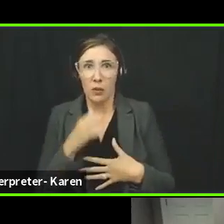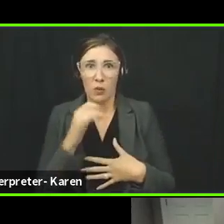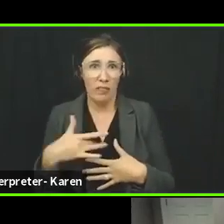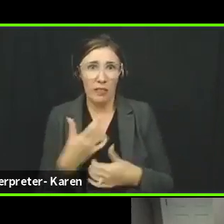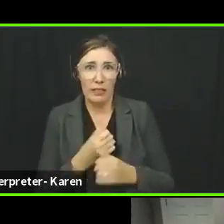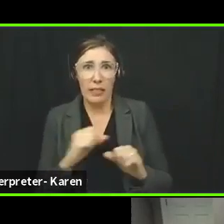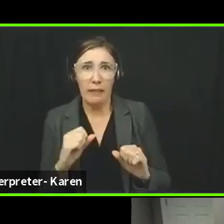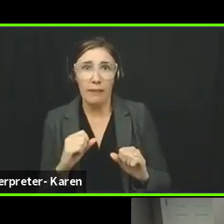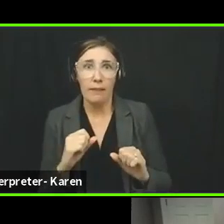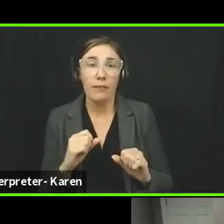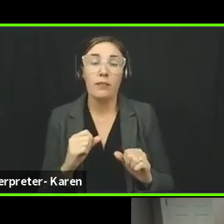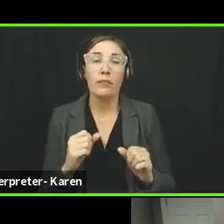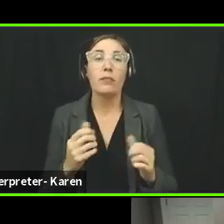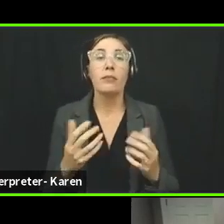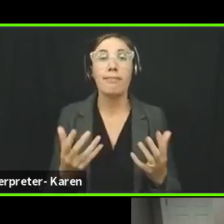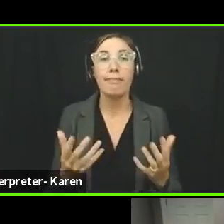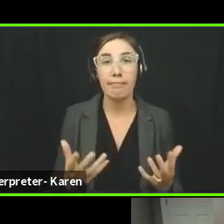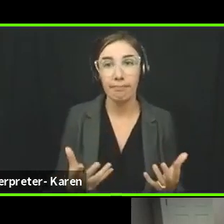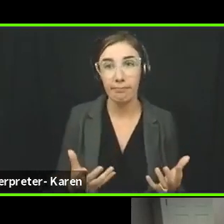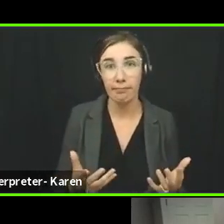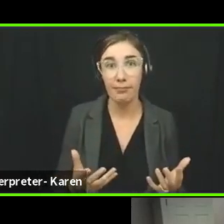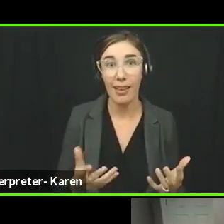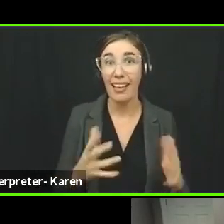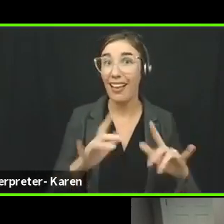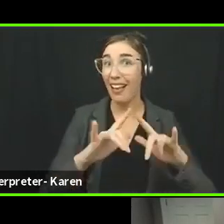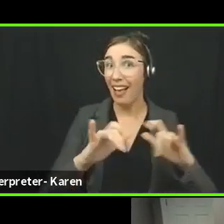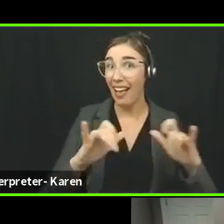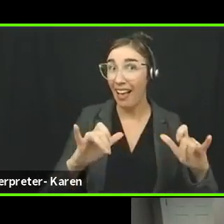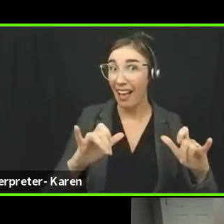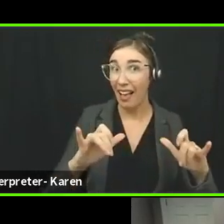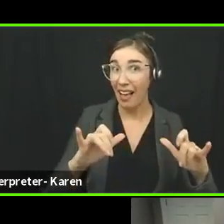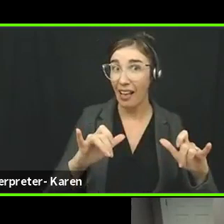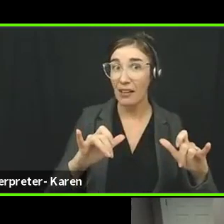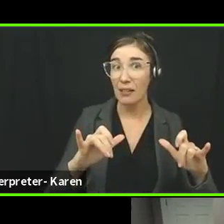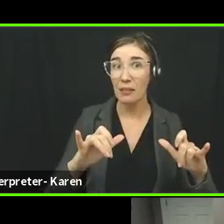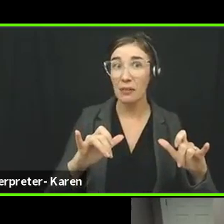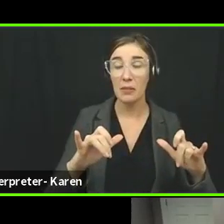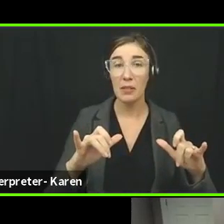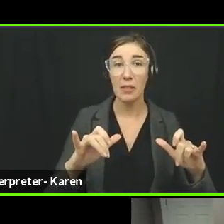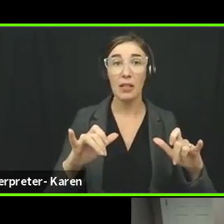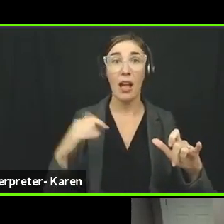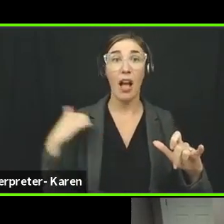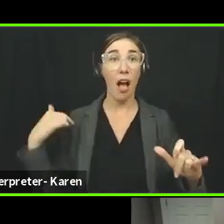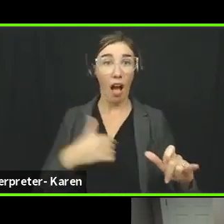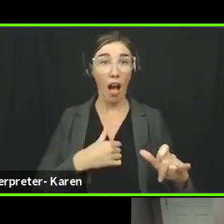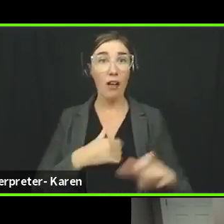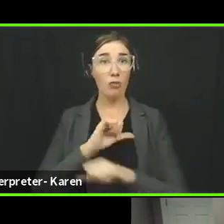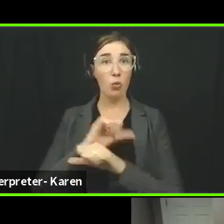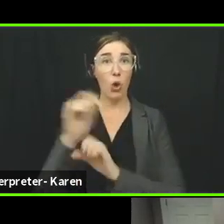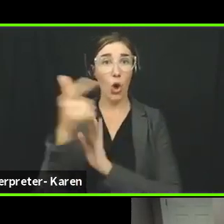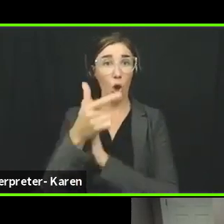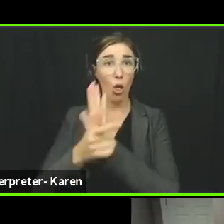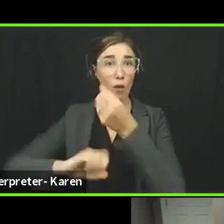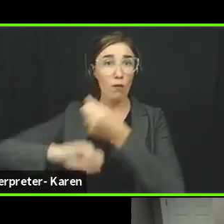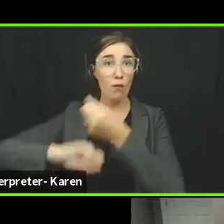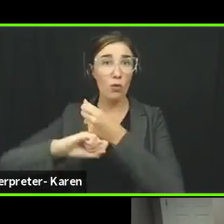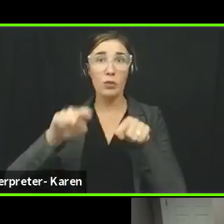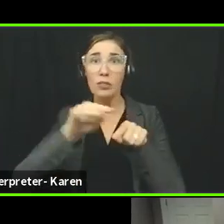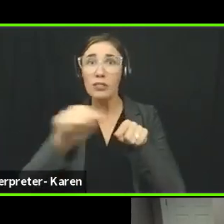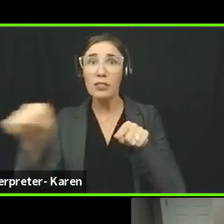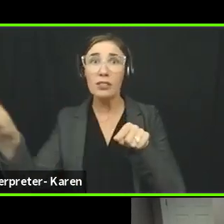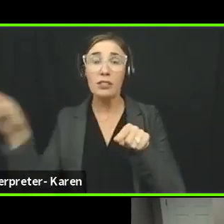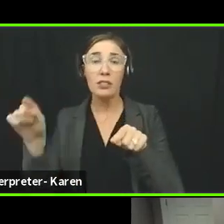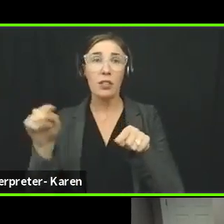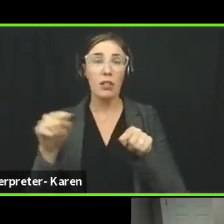also creates an opportunity for those of us in law enforcement to show the very